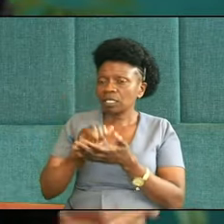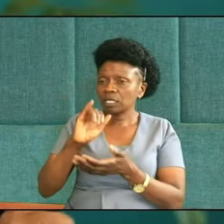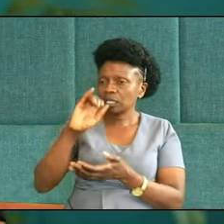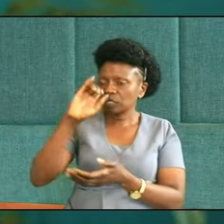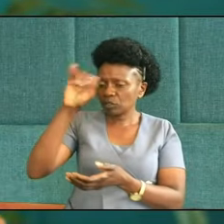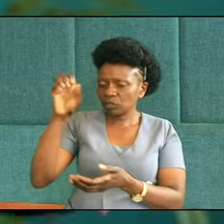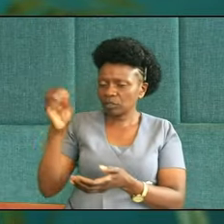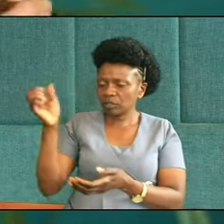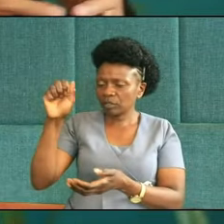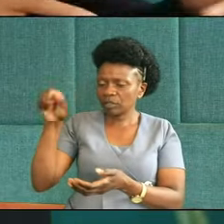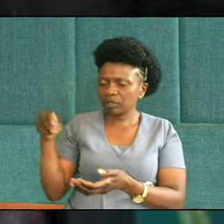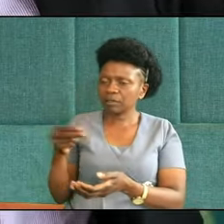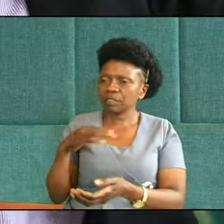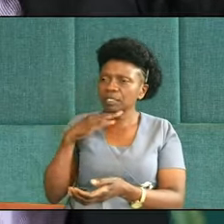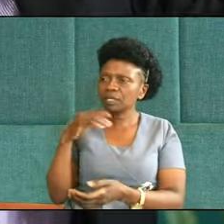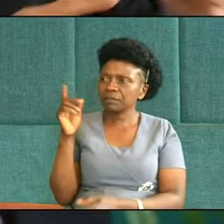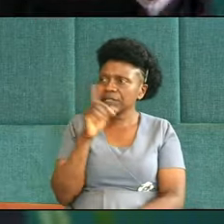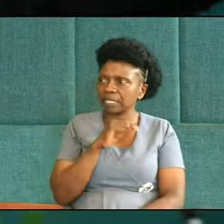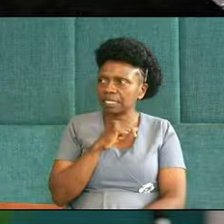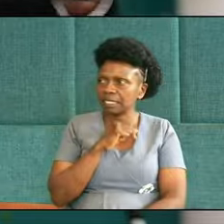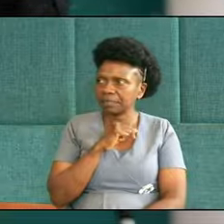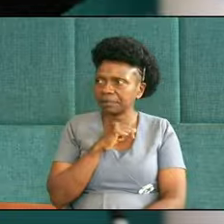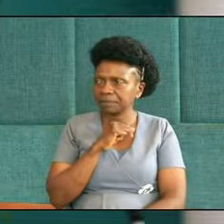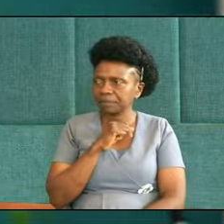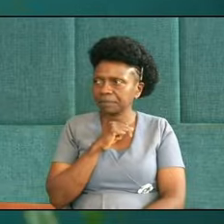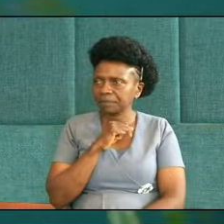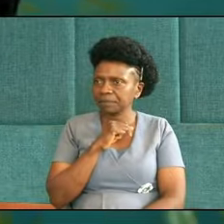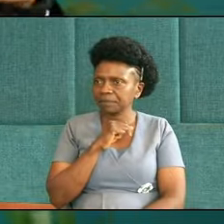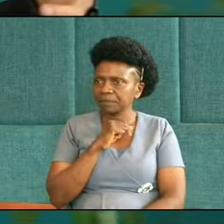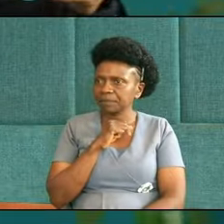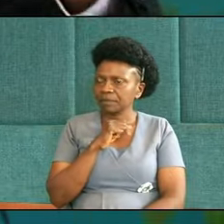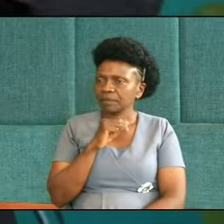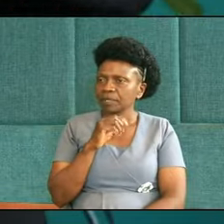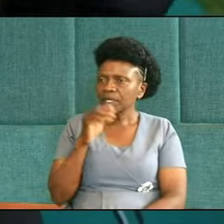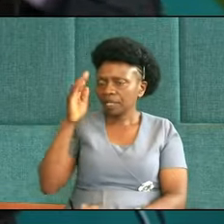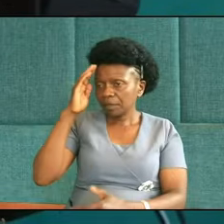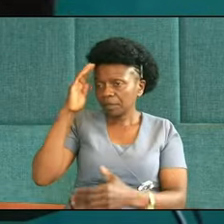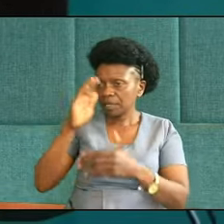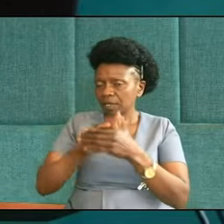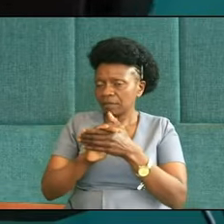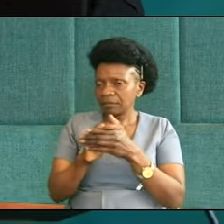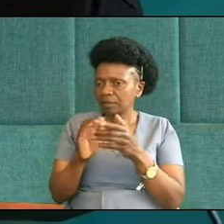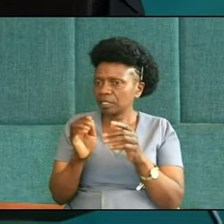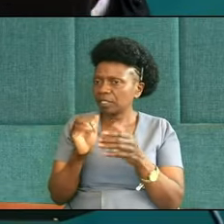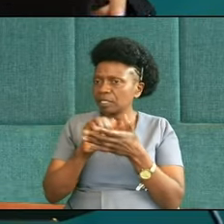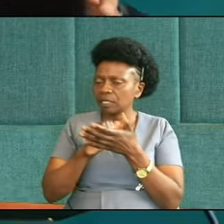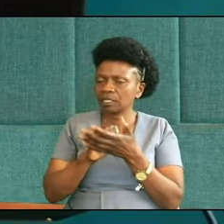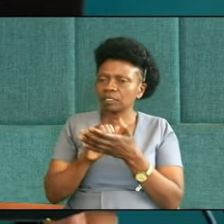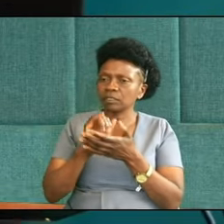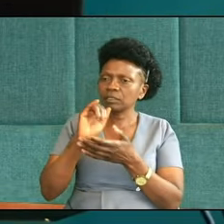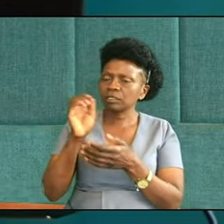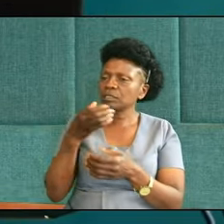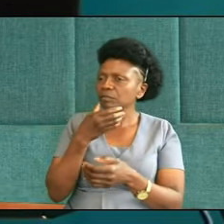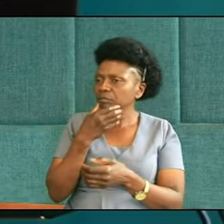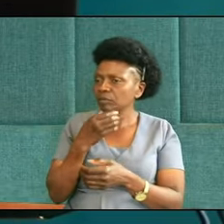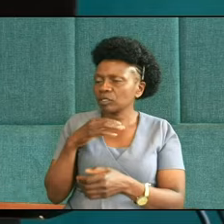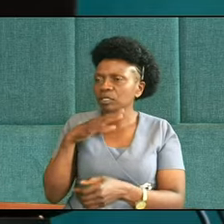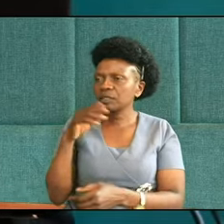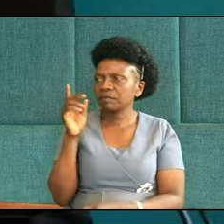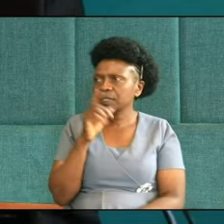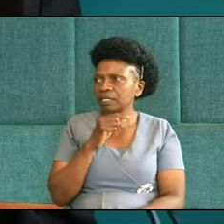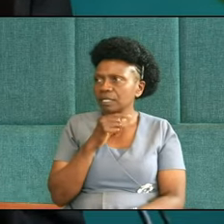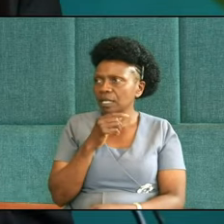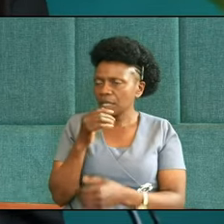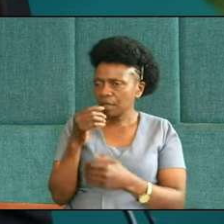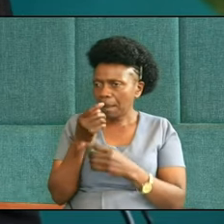Was dead. In fact, the brothers believed it, everybody believed that Joseph was dead, all of those family members. So now, what do you